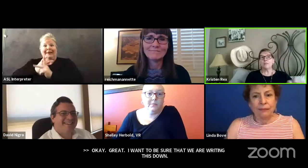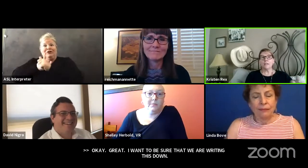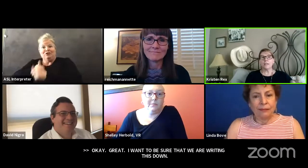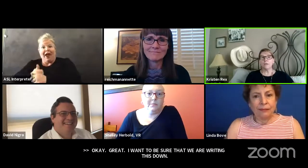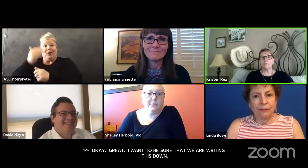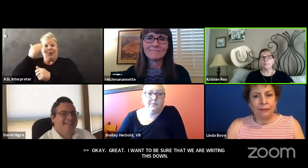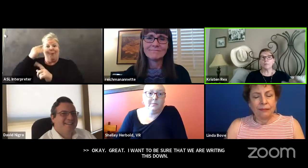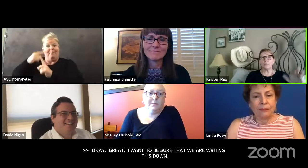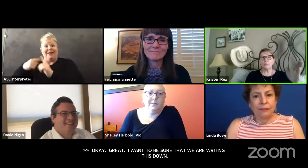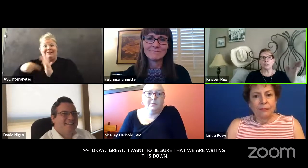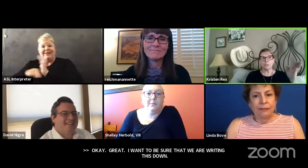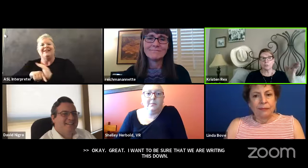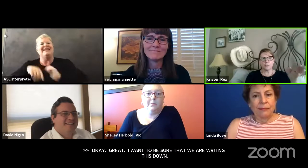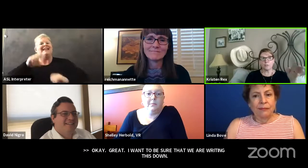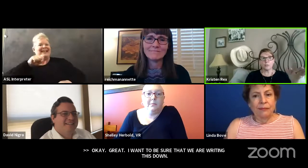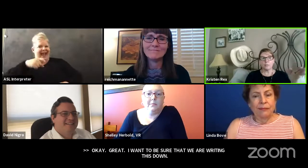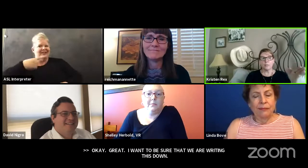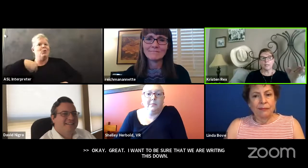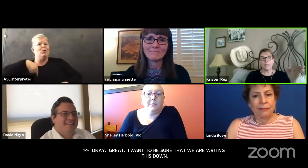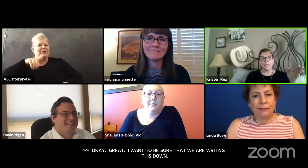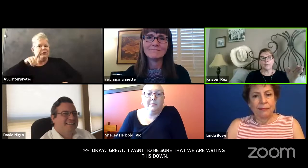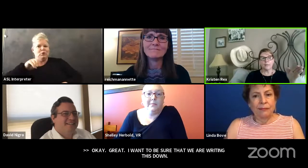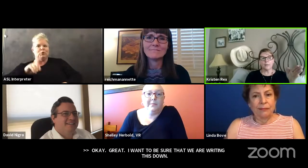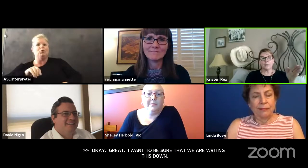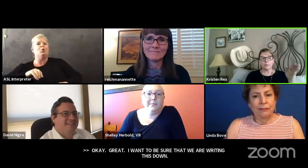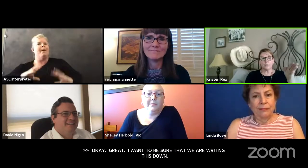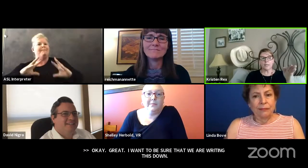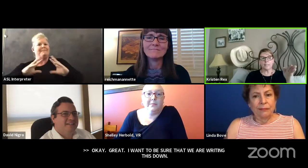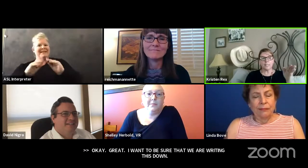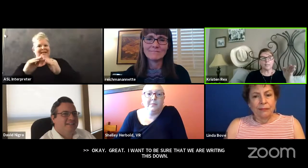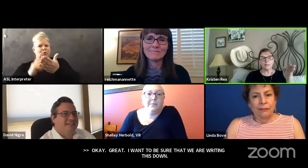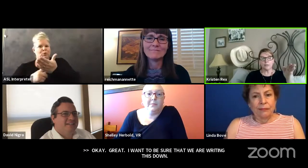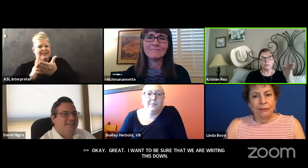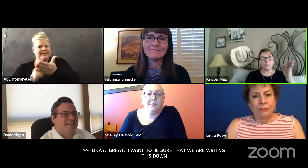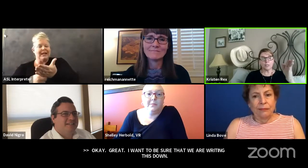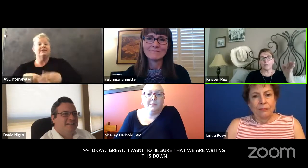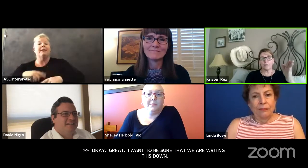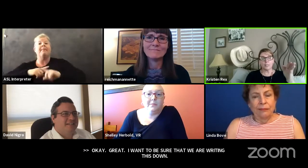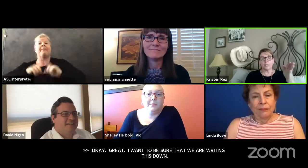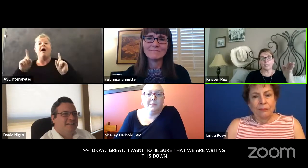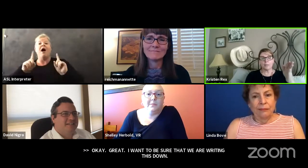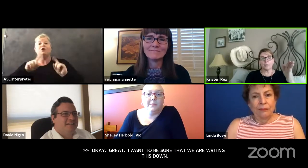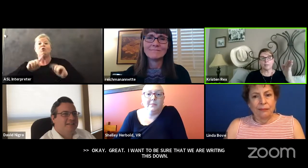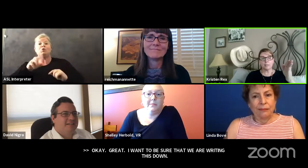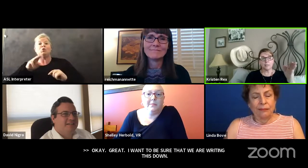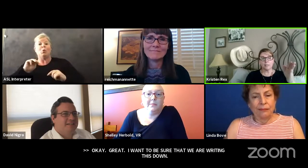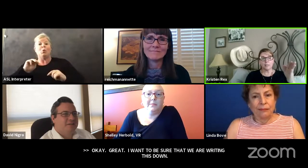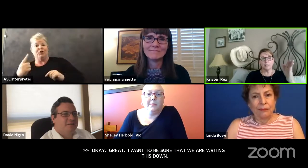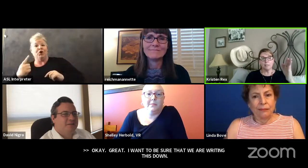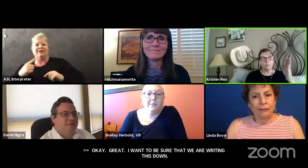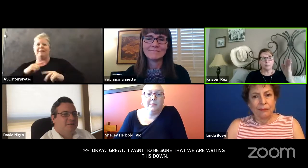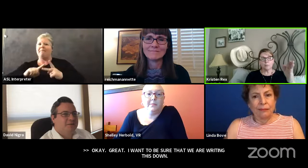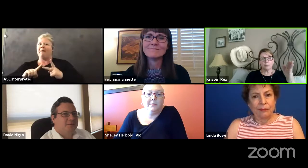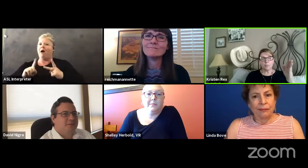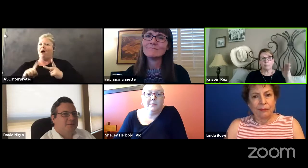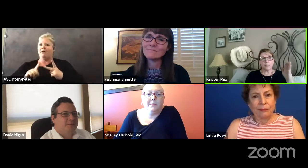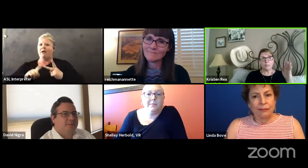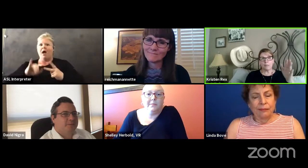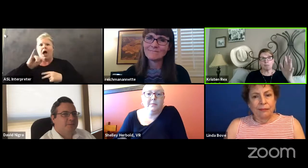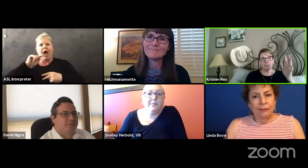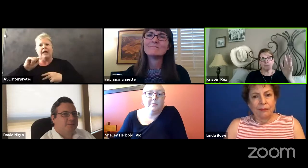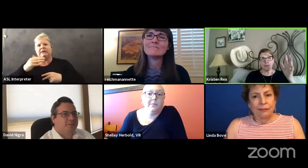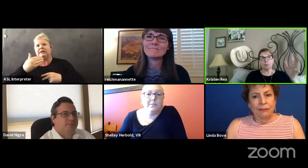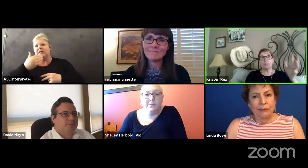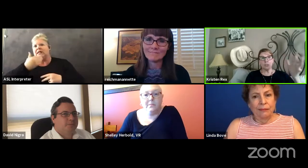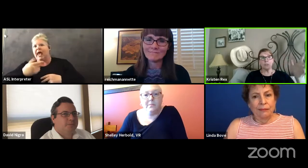evolving. I know at first we were just doing zoom and then through it who shout out to it, because I tell you, we wouldn't